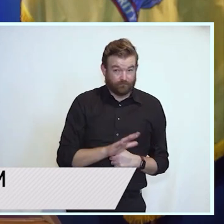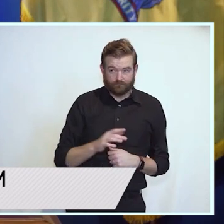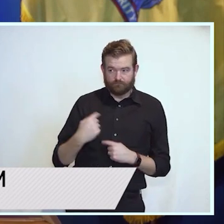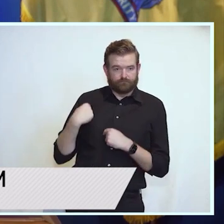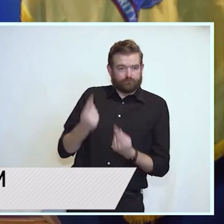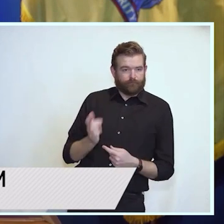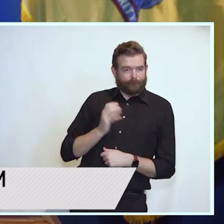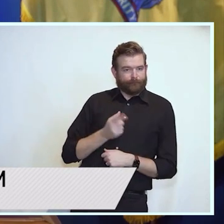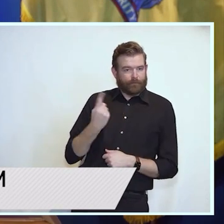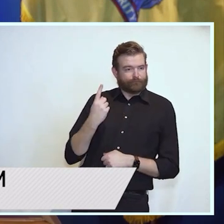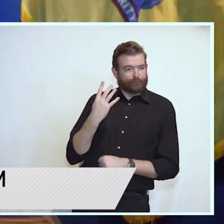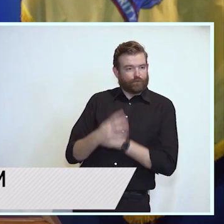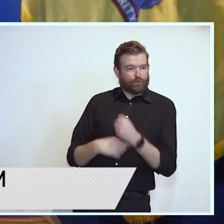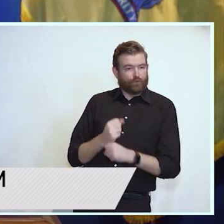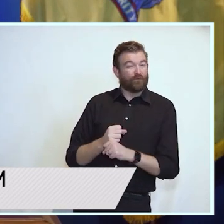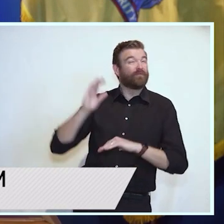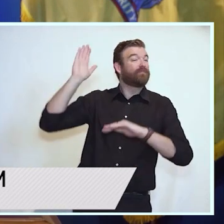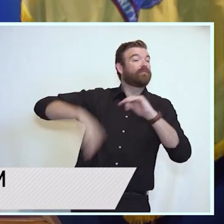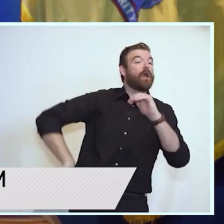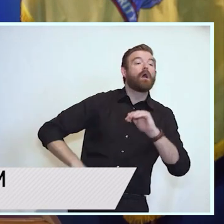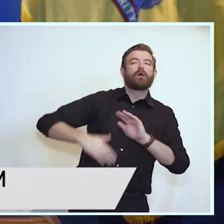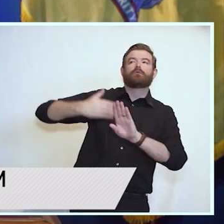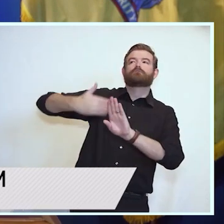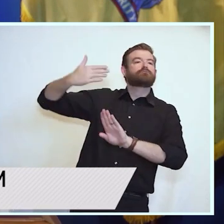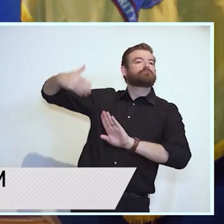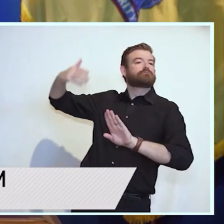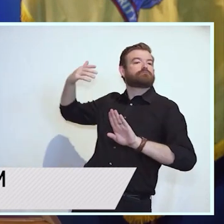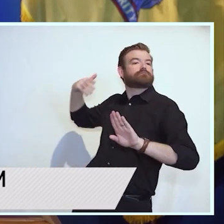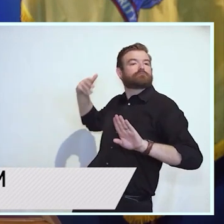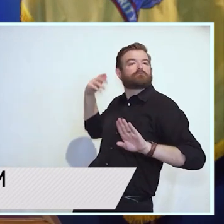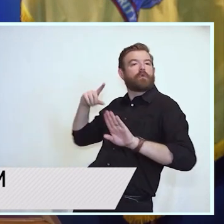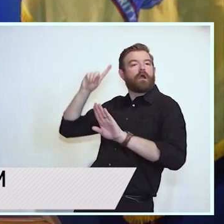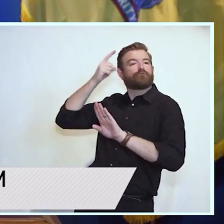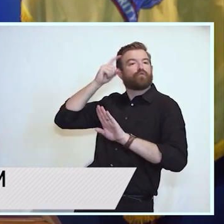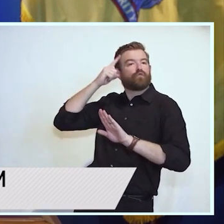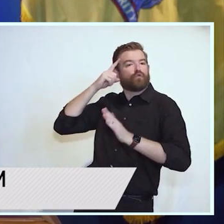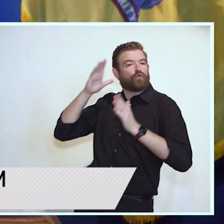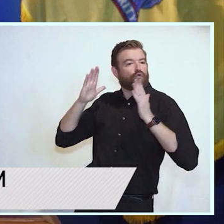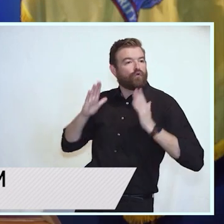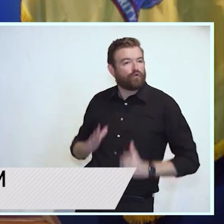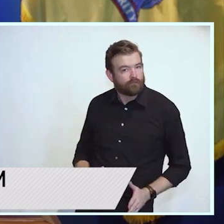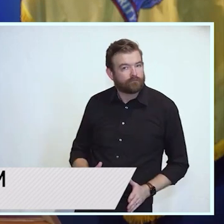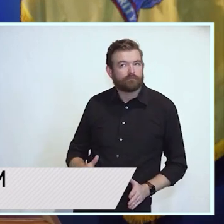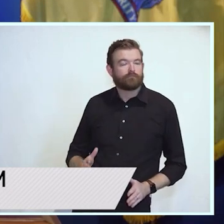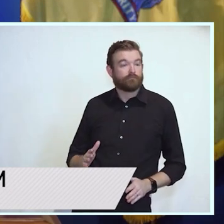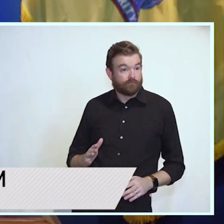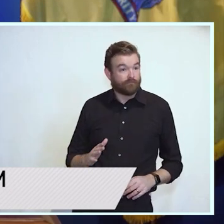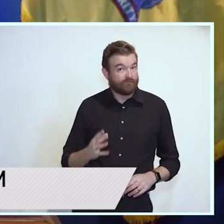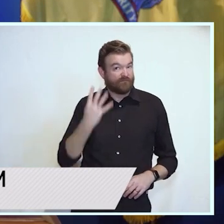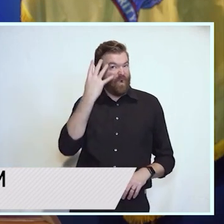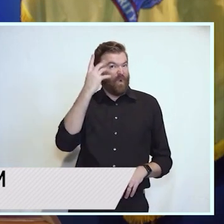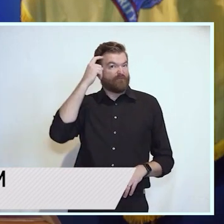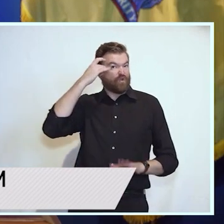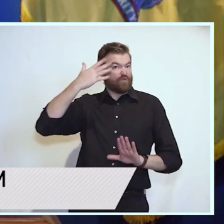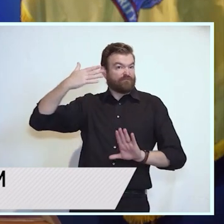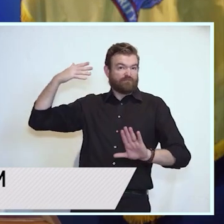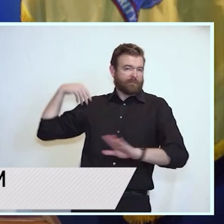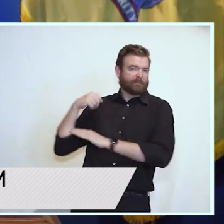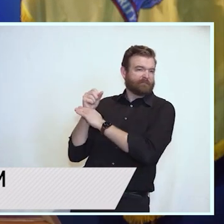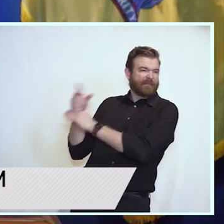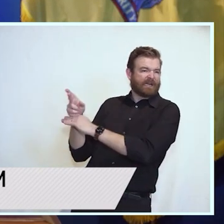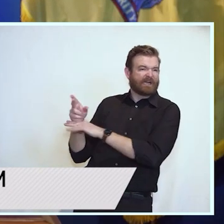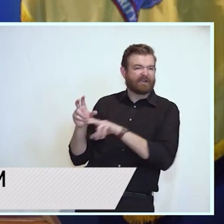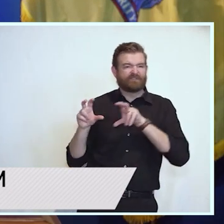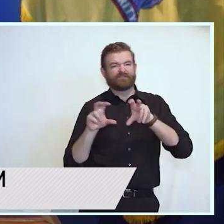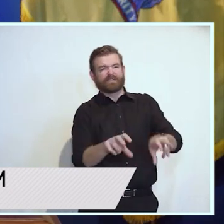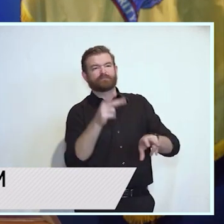we're investing $1.5 billion more in pre-K through 12 education than in the year I took office. Now,